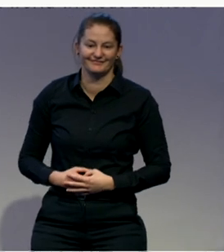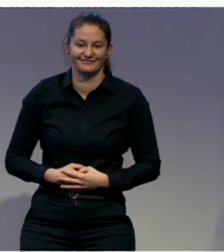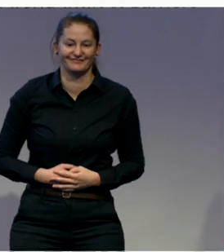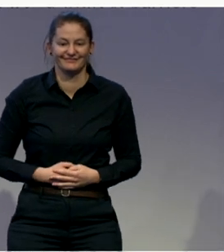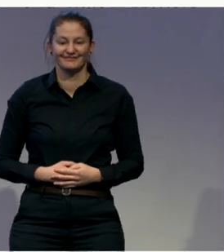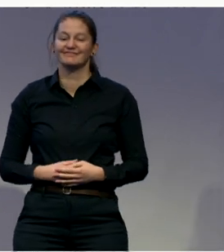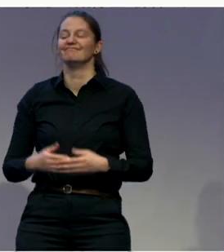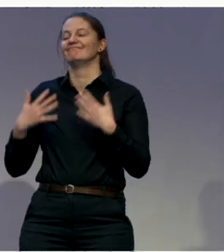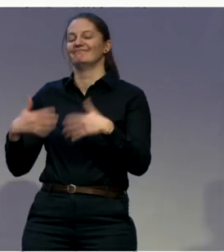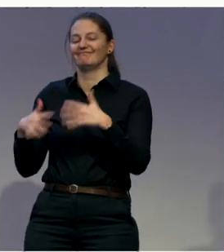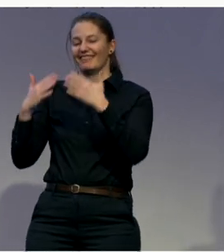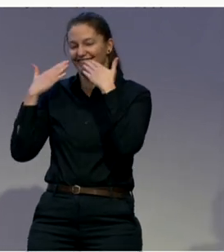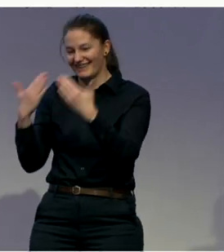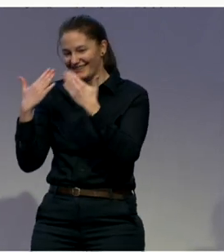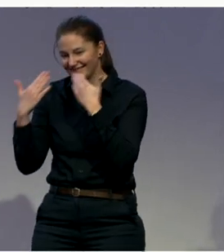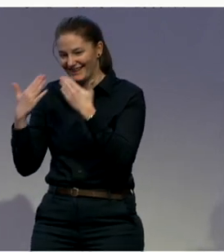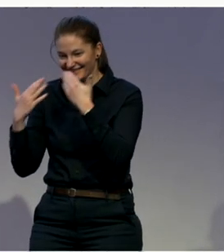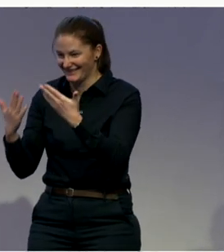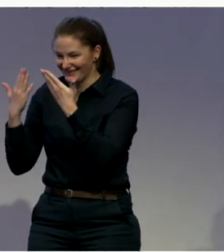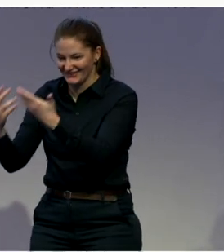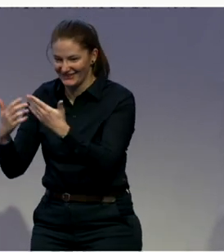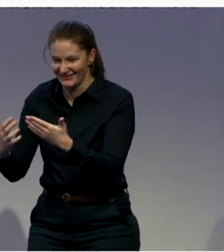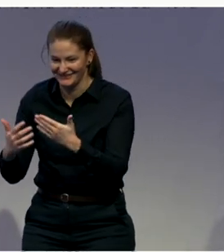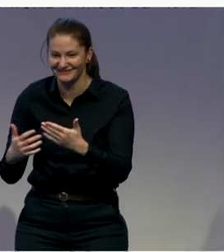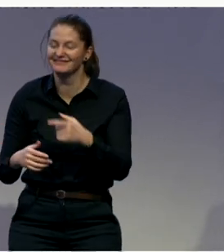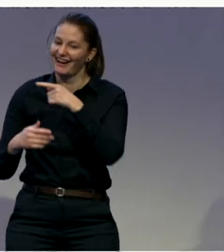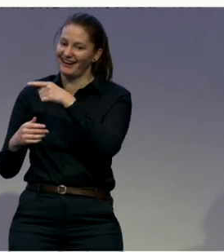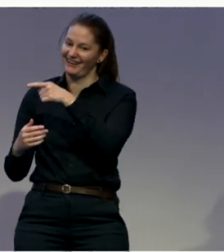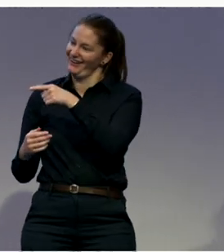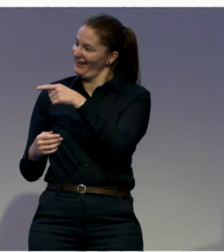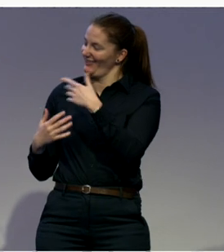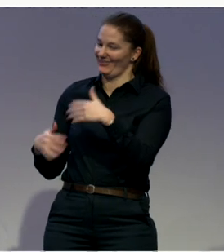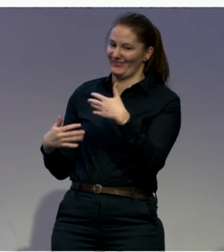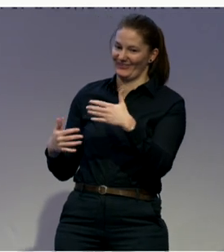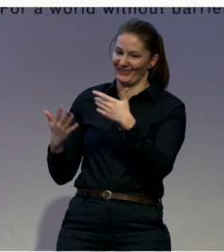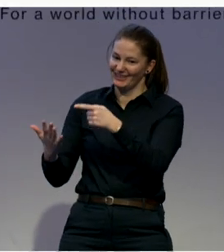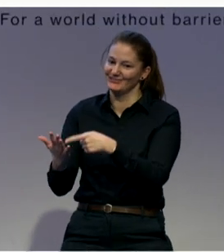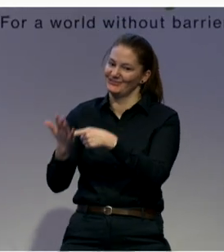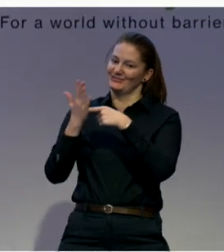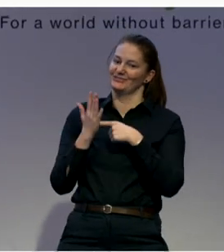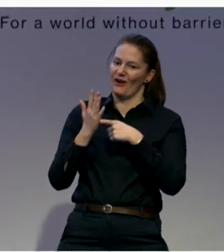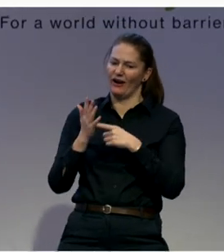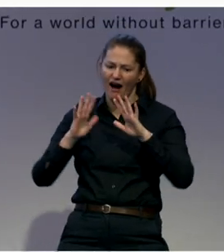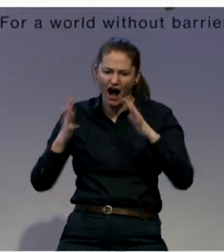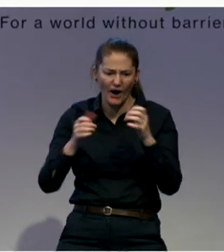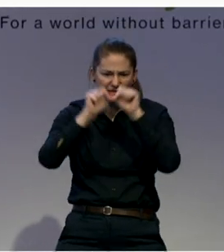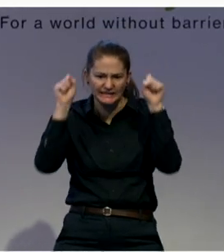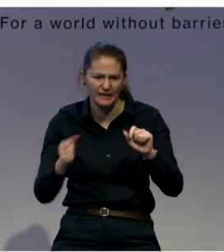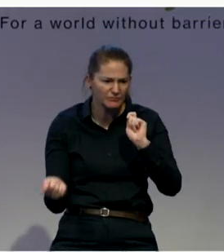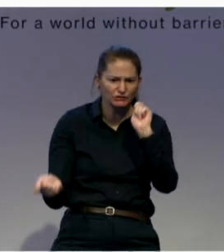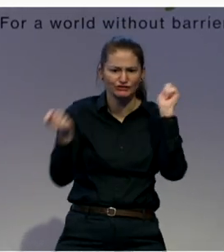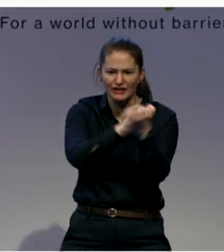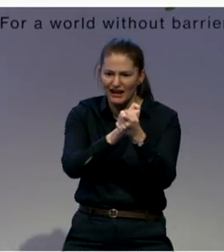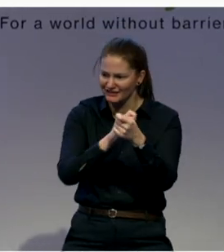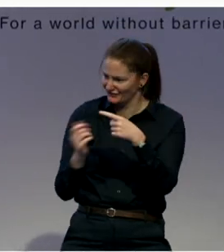much for, I think, really highlighting the extent of the systemic change that needs to happen. But also, there are really